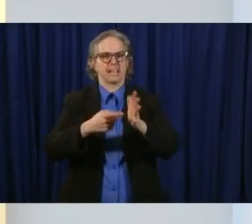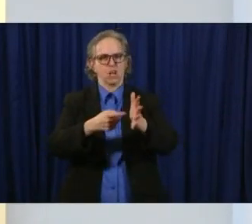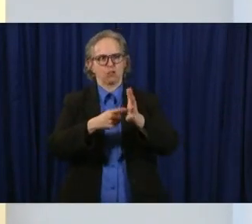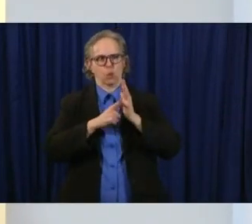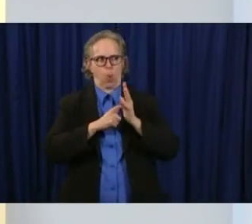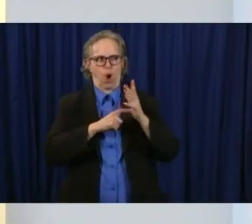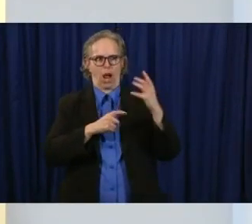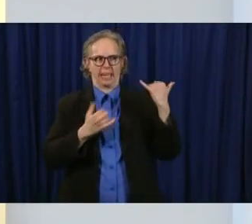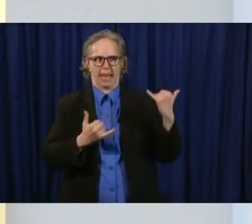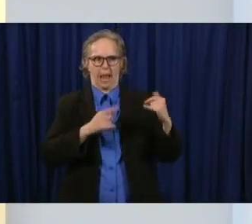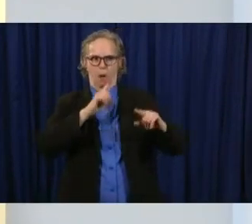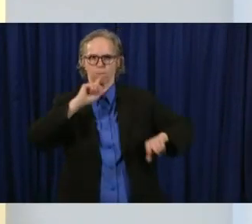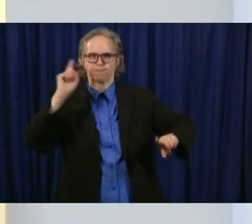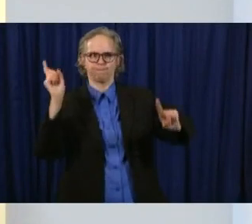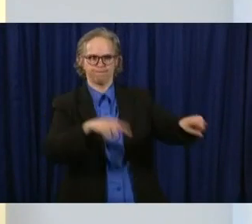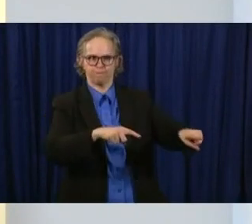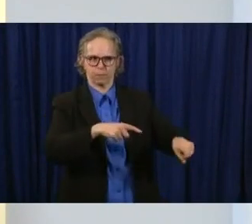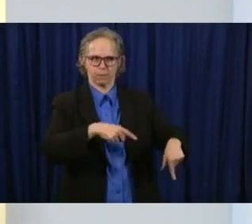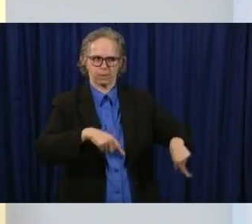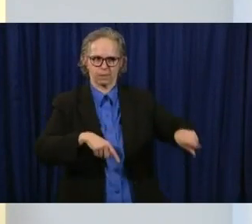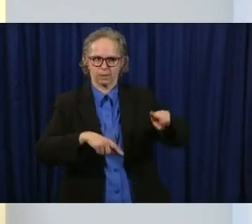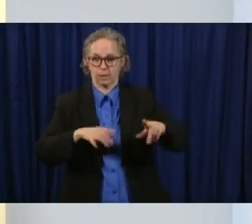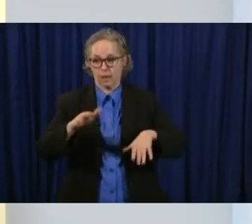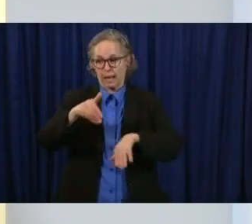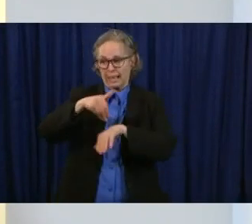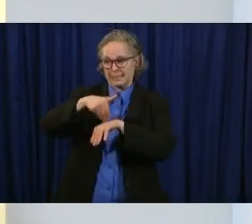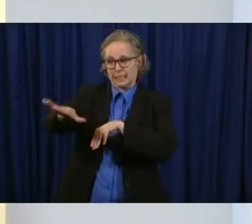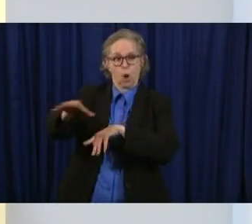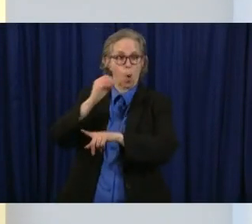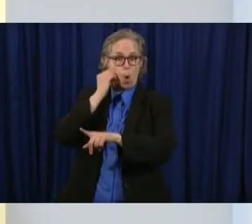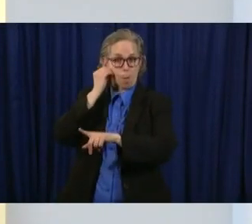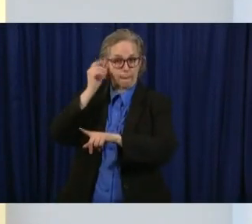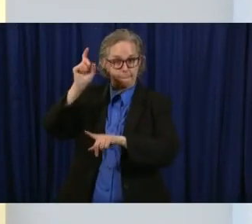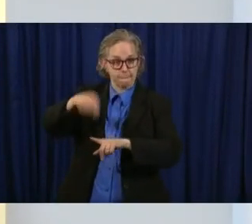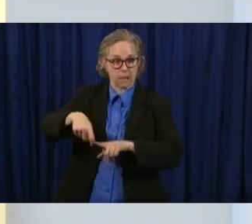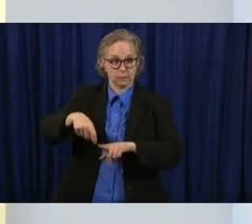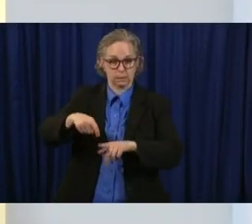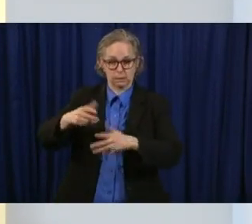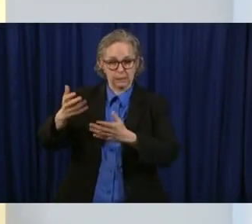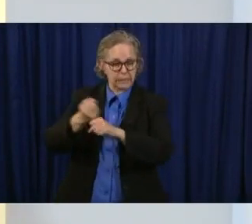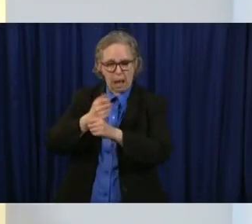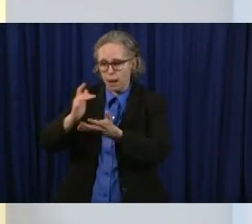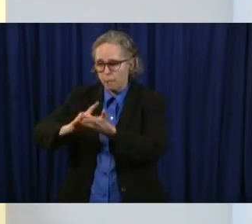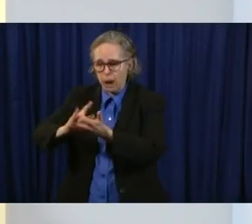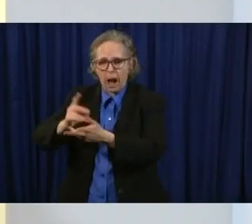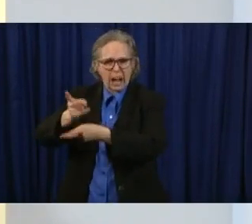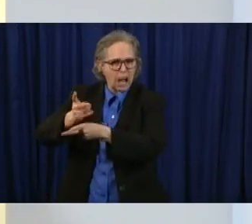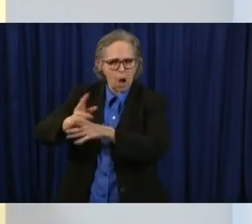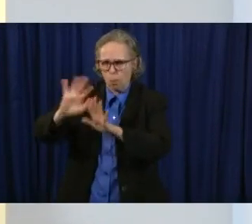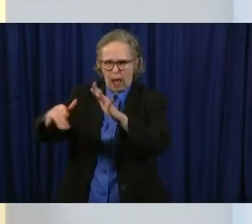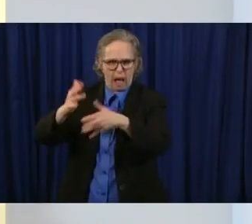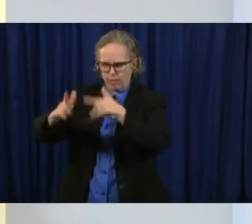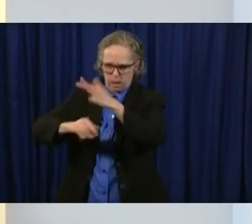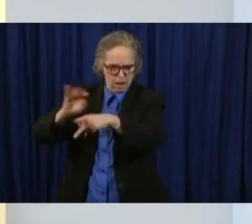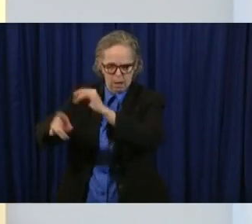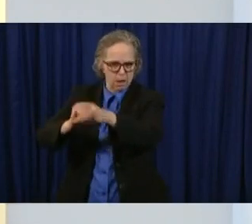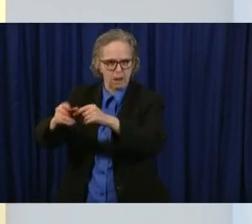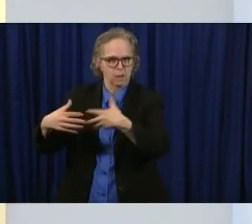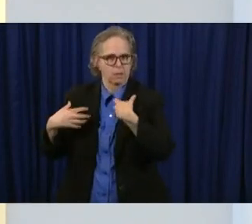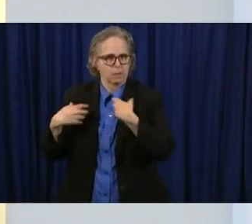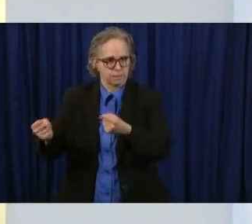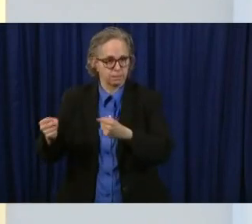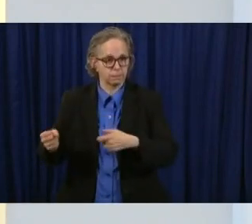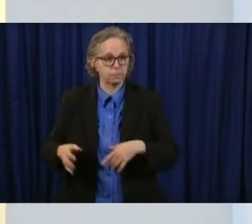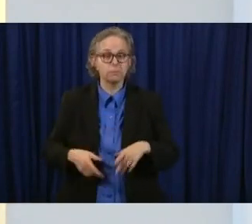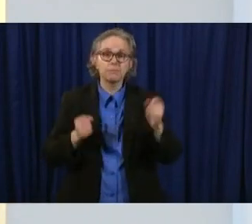to get you out of there to get you uh home to get you medical care if that's the place they need to go and under our under our order